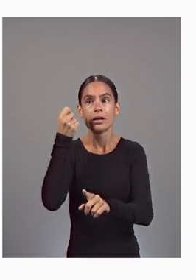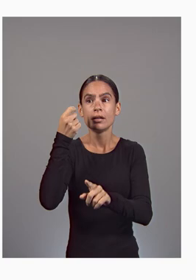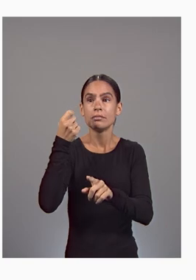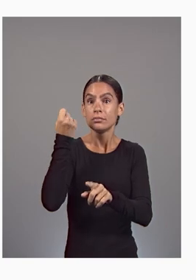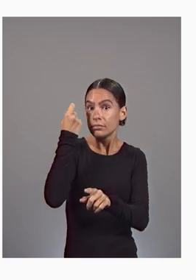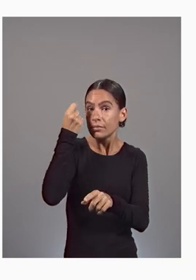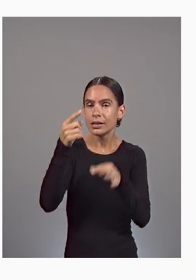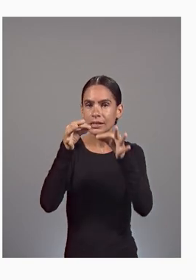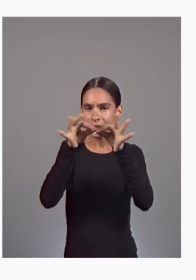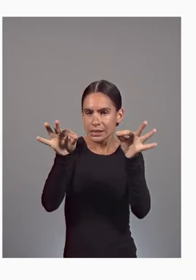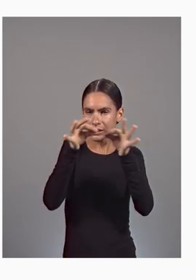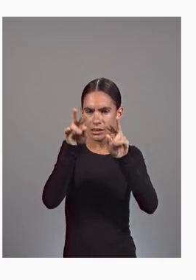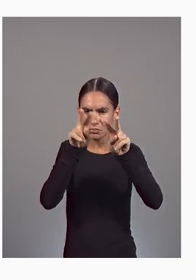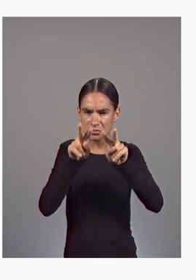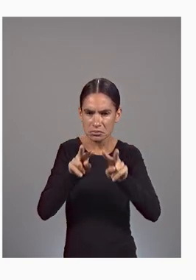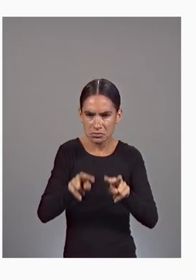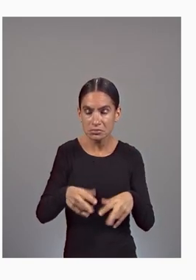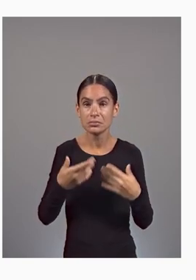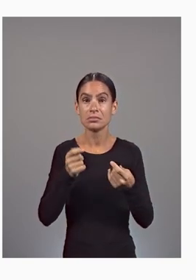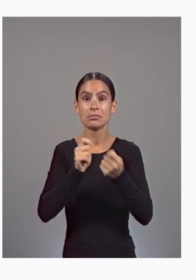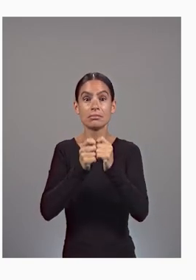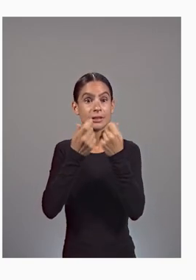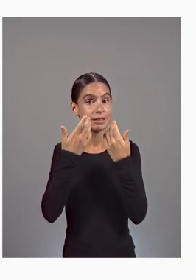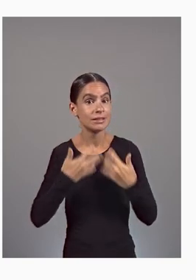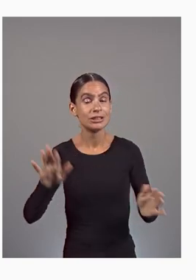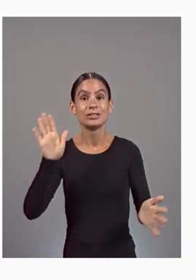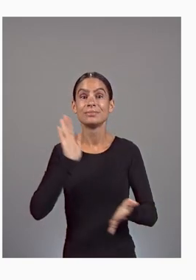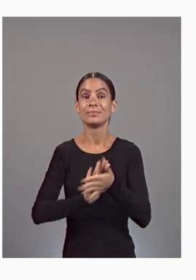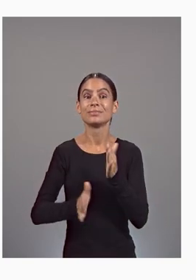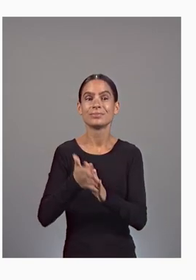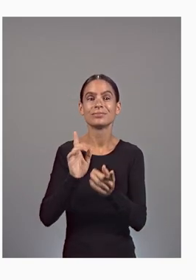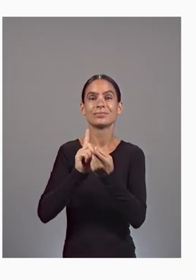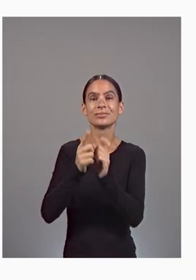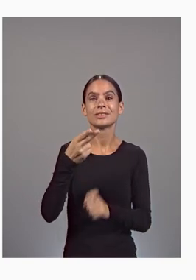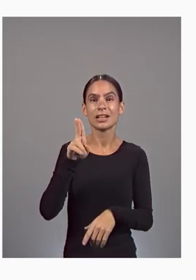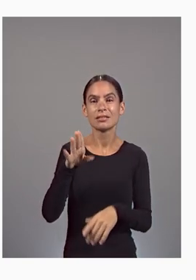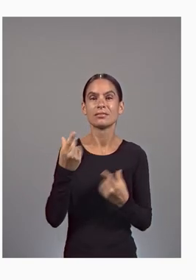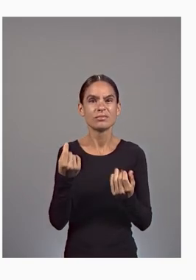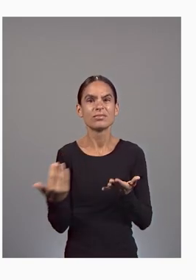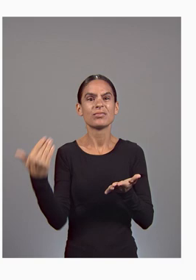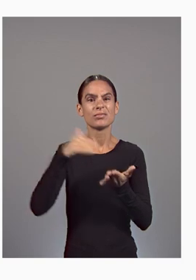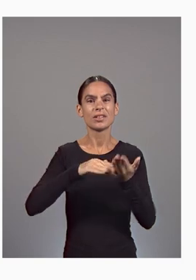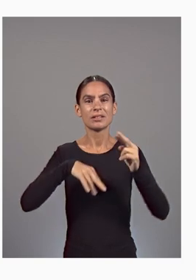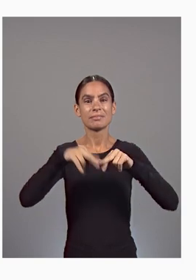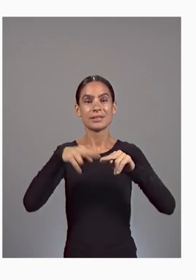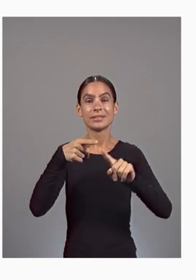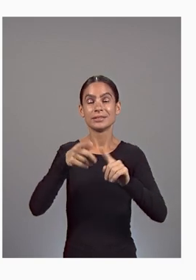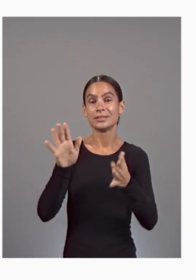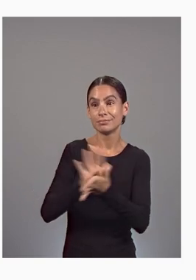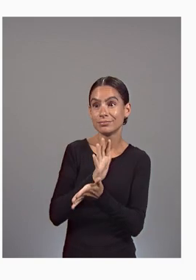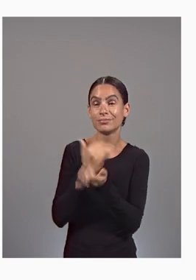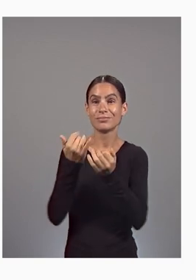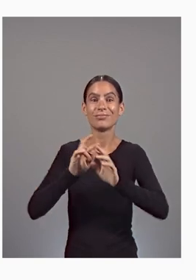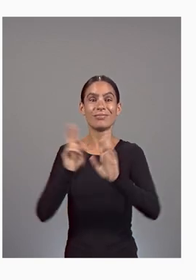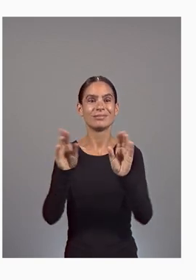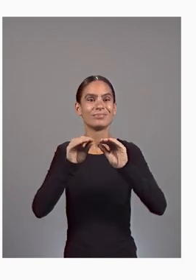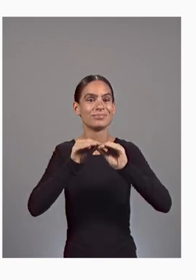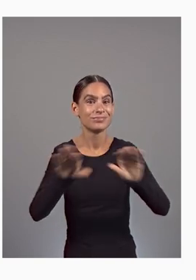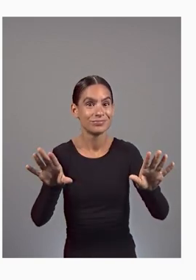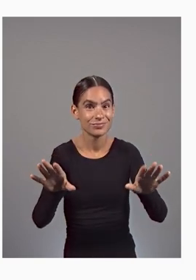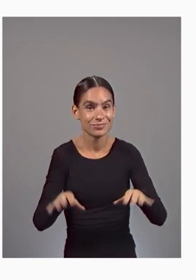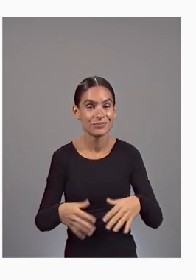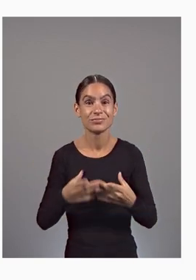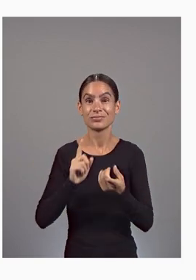the edits are done, Translation Hub will rebuild the documents. Now they're ready for distribution. With